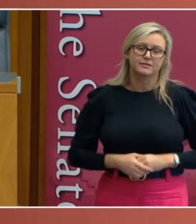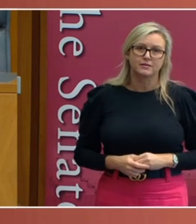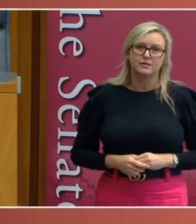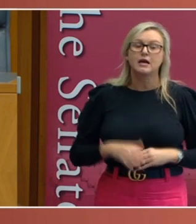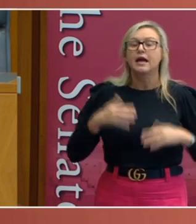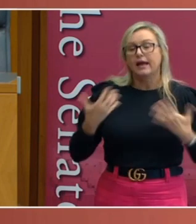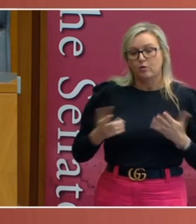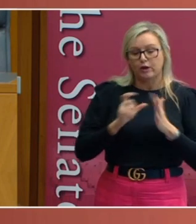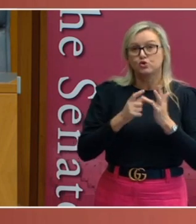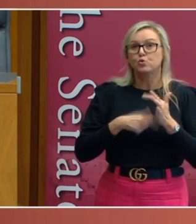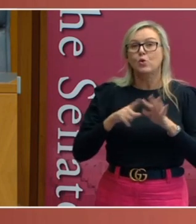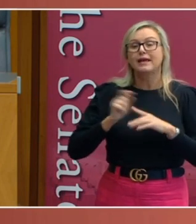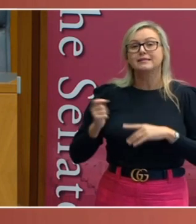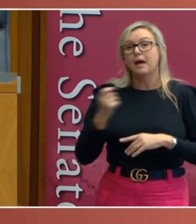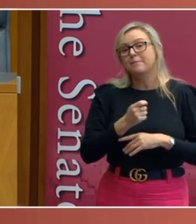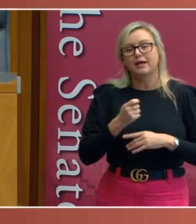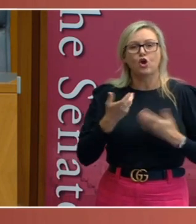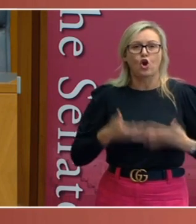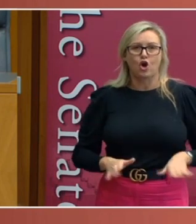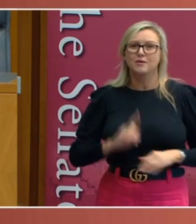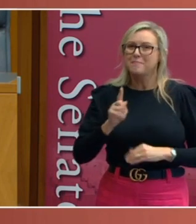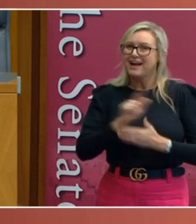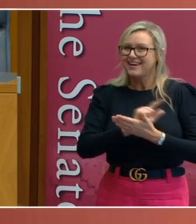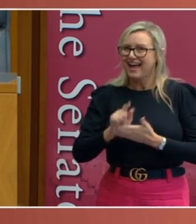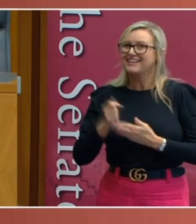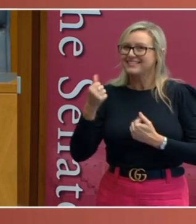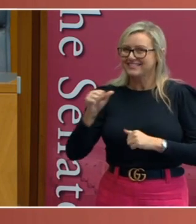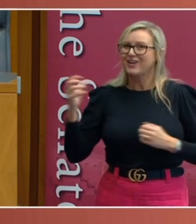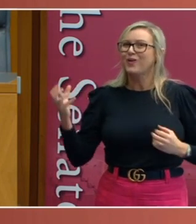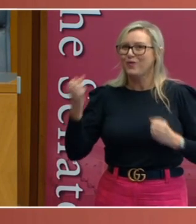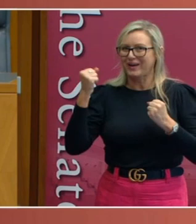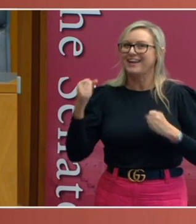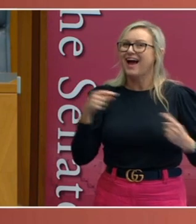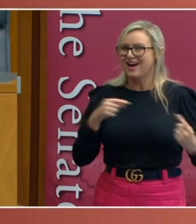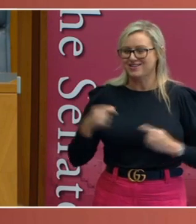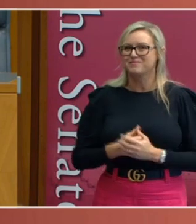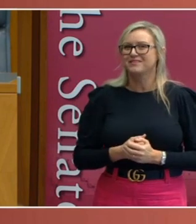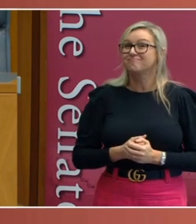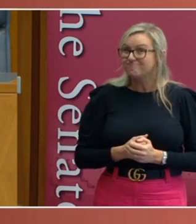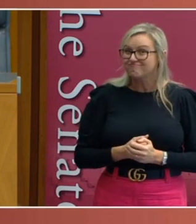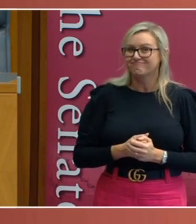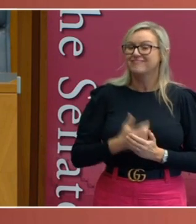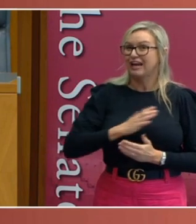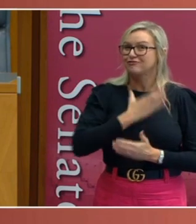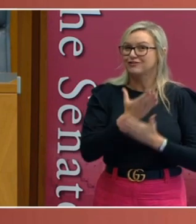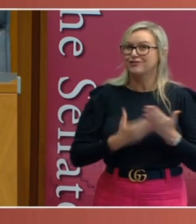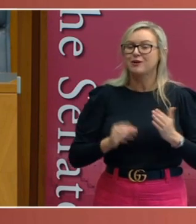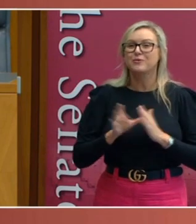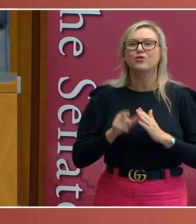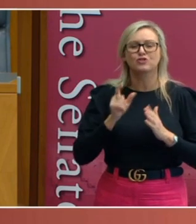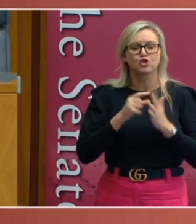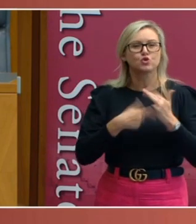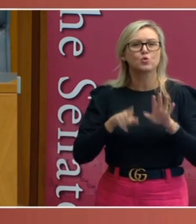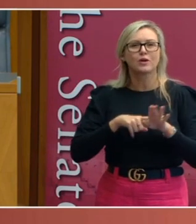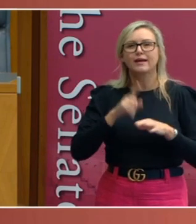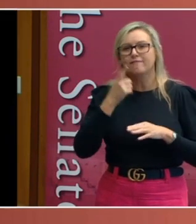lost his appeal, but he still won the war. How? Well, he arranged for Aboriginal people to